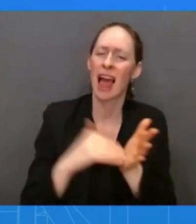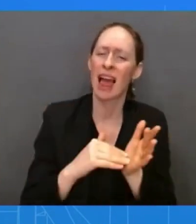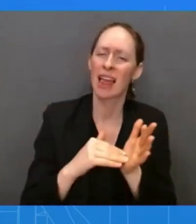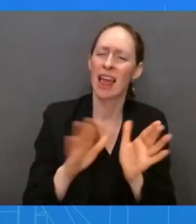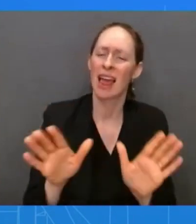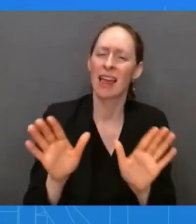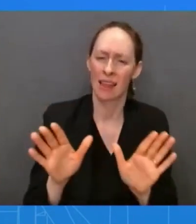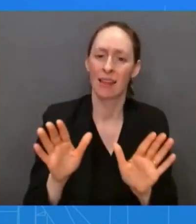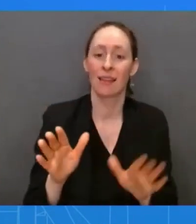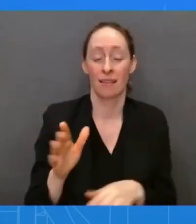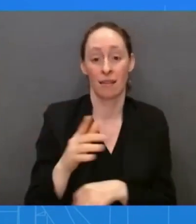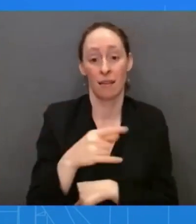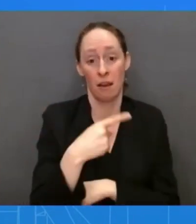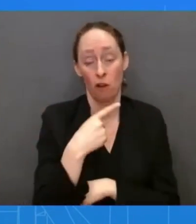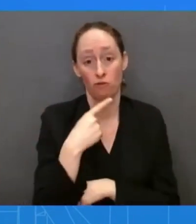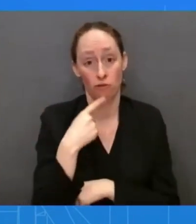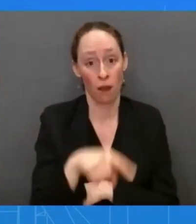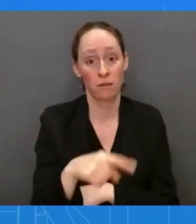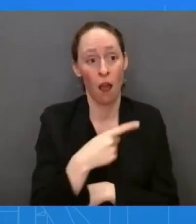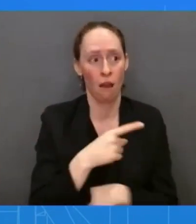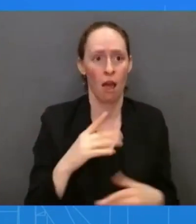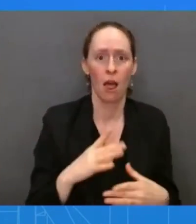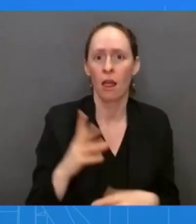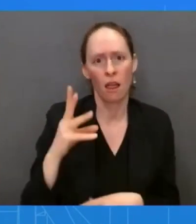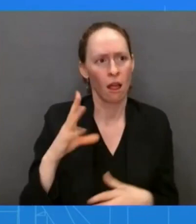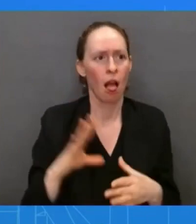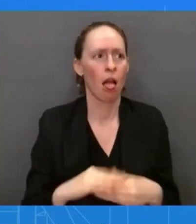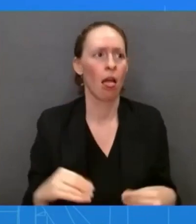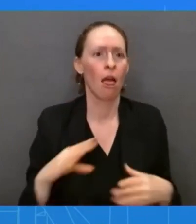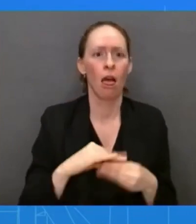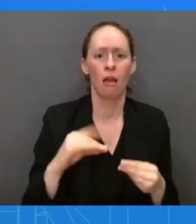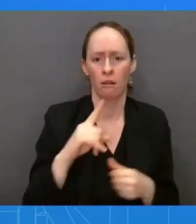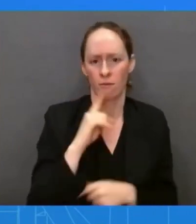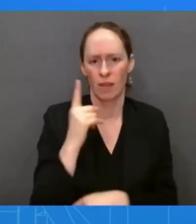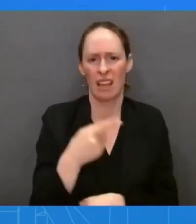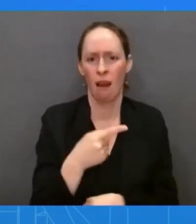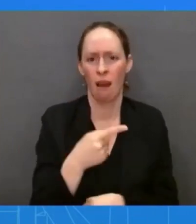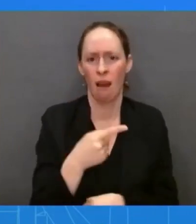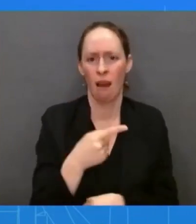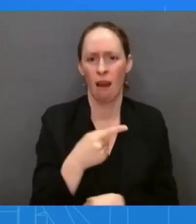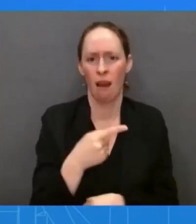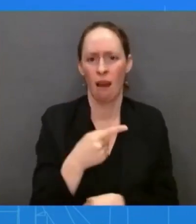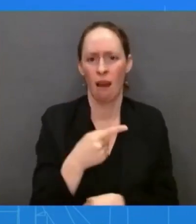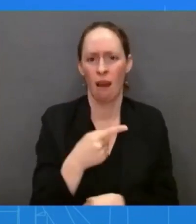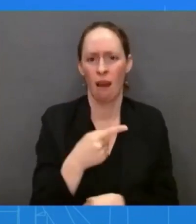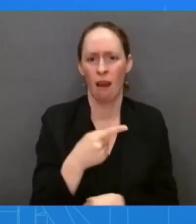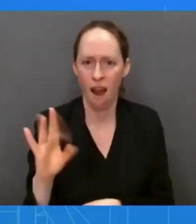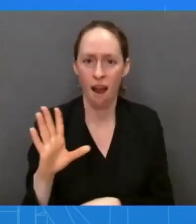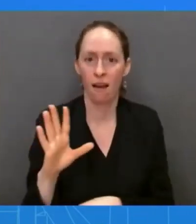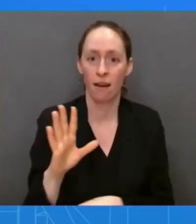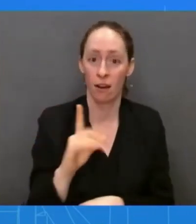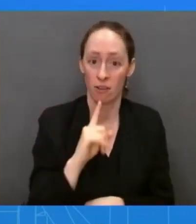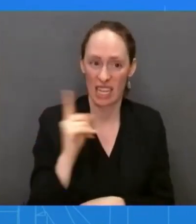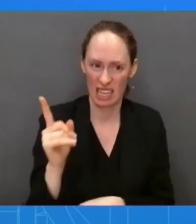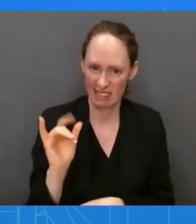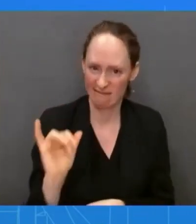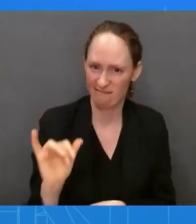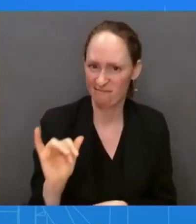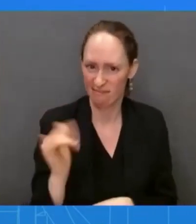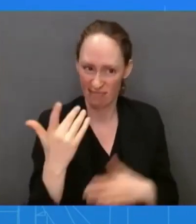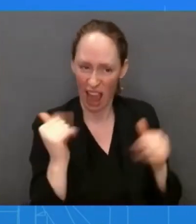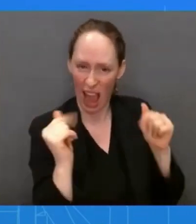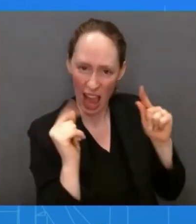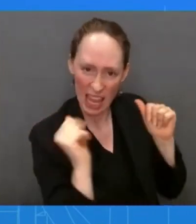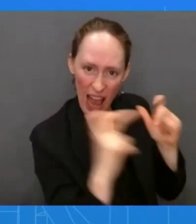ammunition is fairly commonplace, been in use for decades. I think what's really going on here is Russia